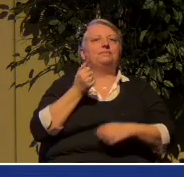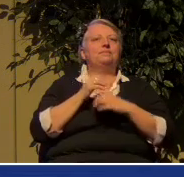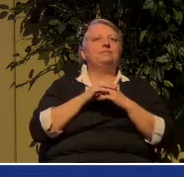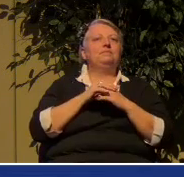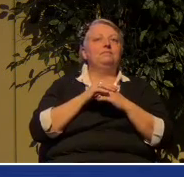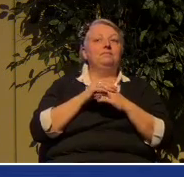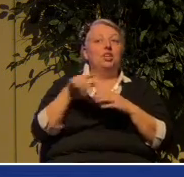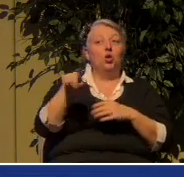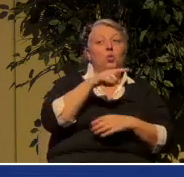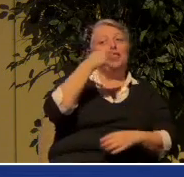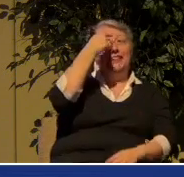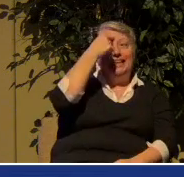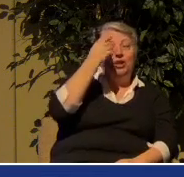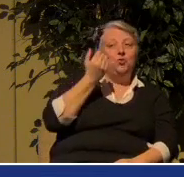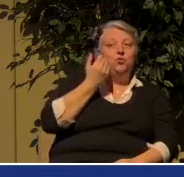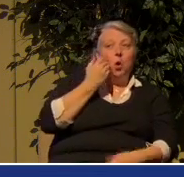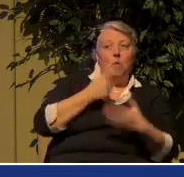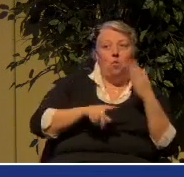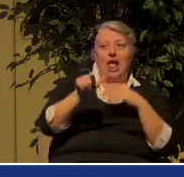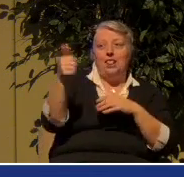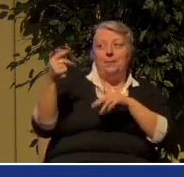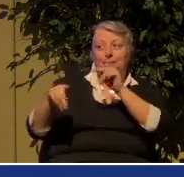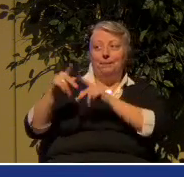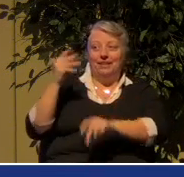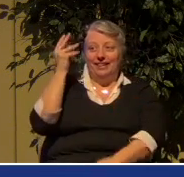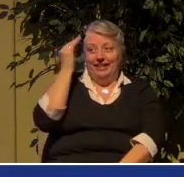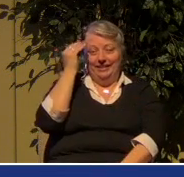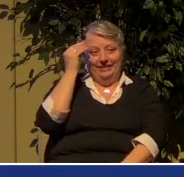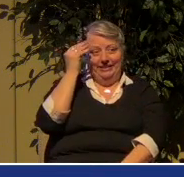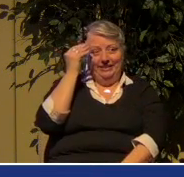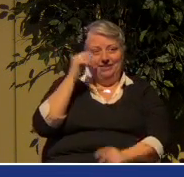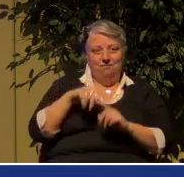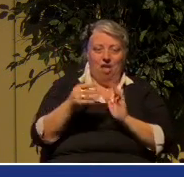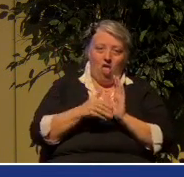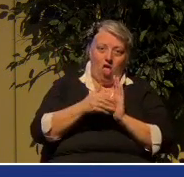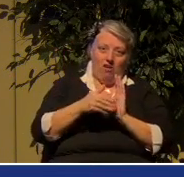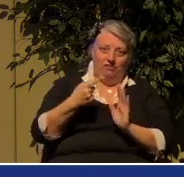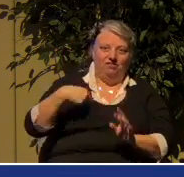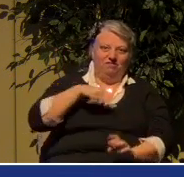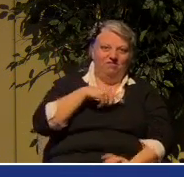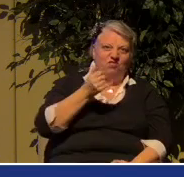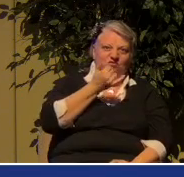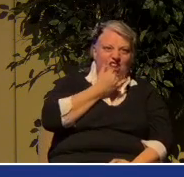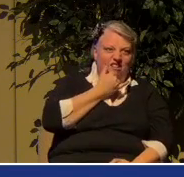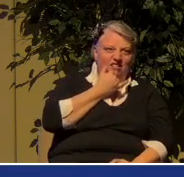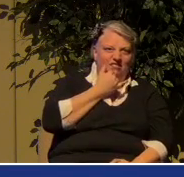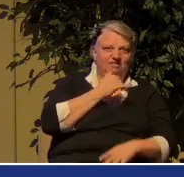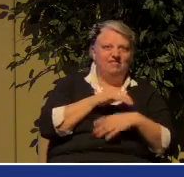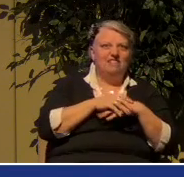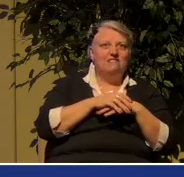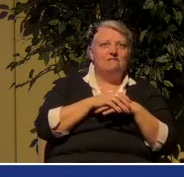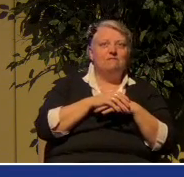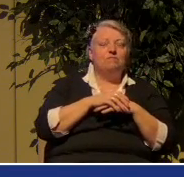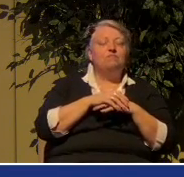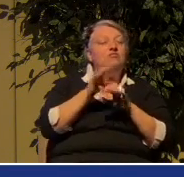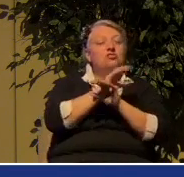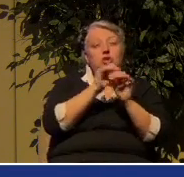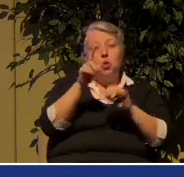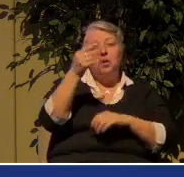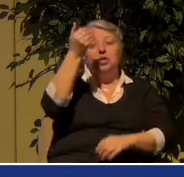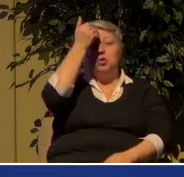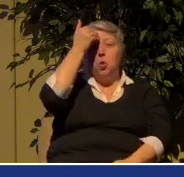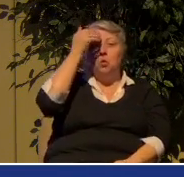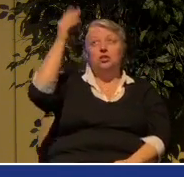are thinking, but often you've got it wrong. In the same way, no one knows the thoughts of God